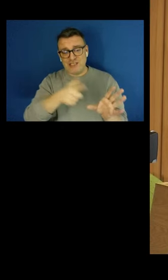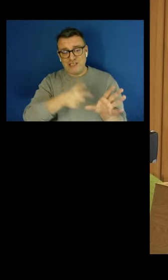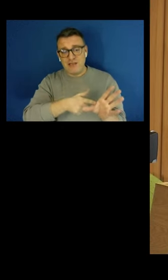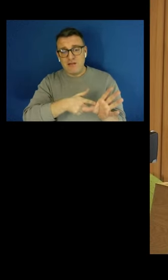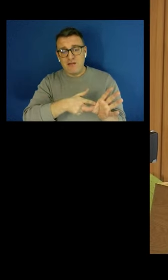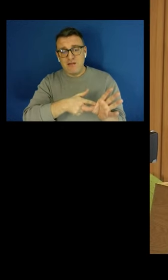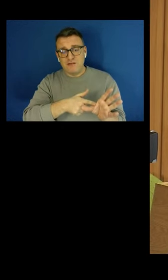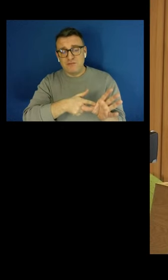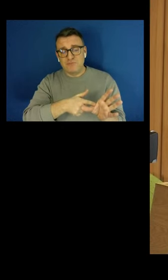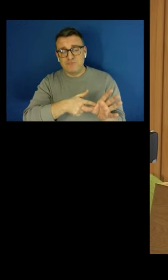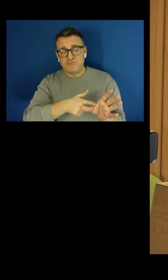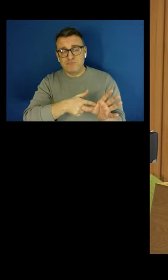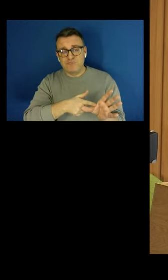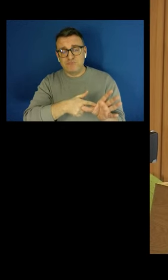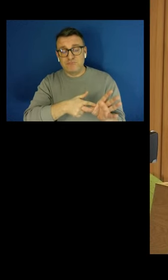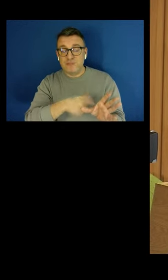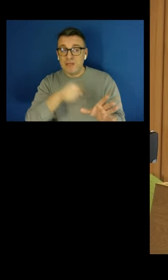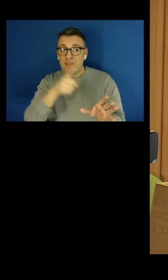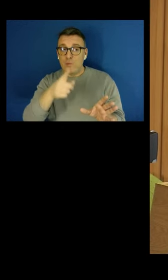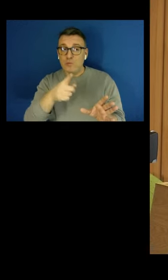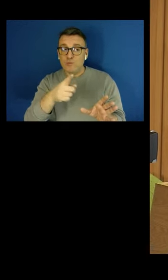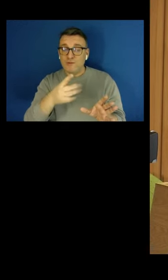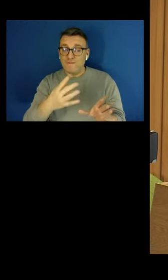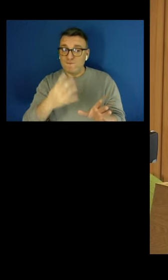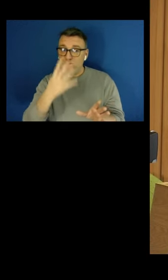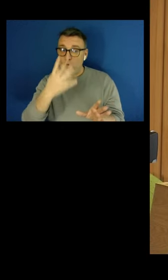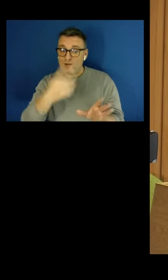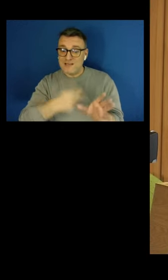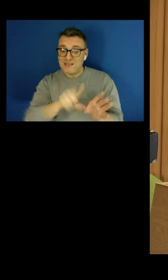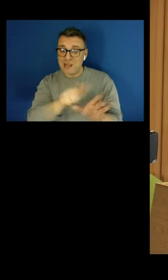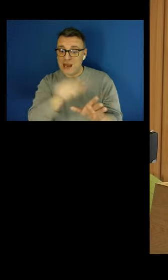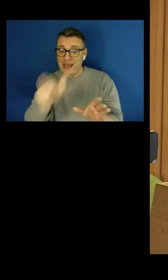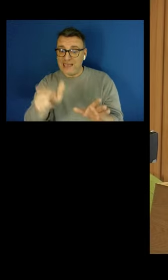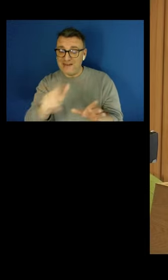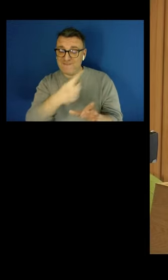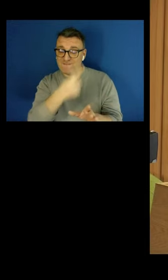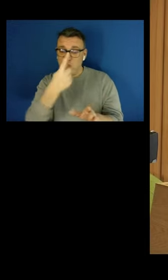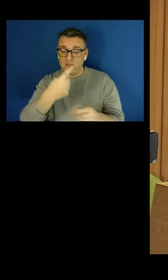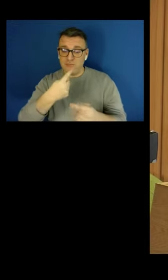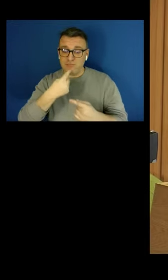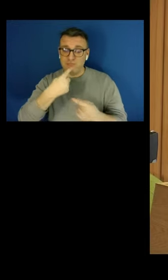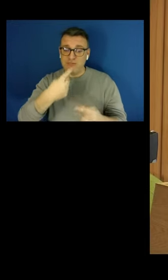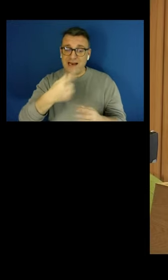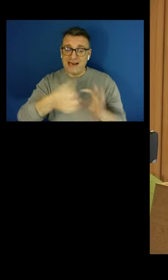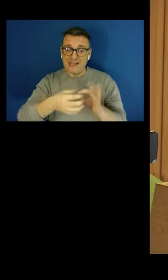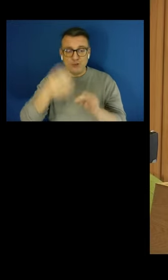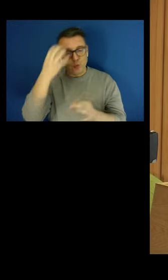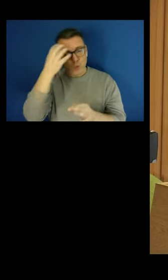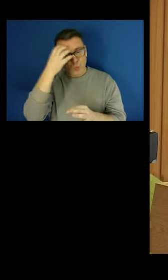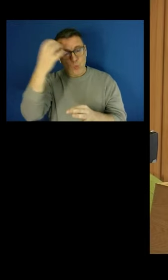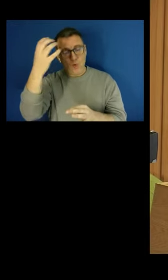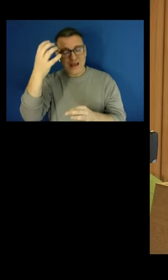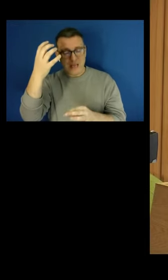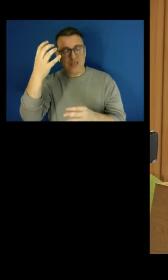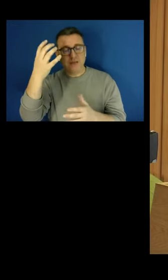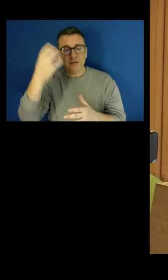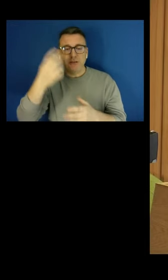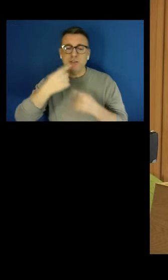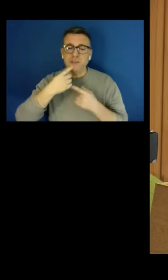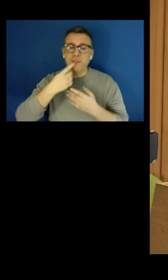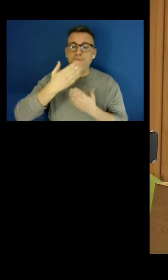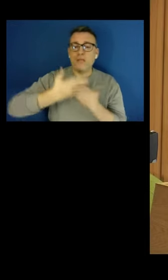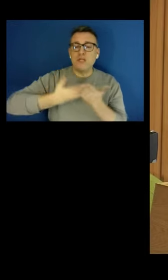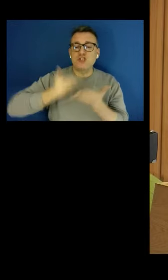in a Queen's speech, we still don't have an employment bill to clarify the status of people